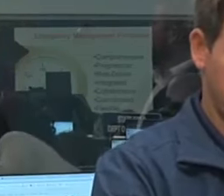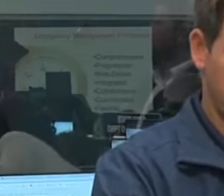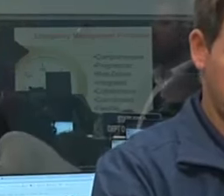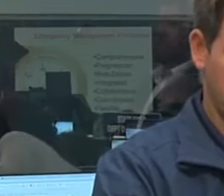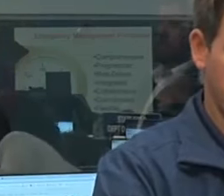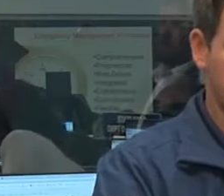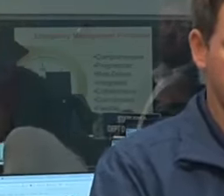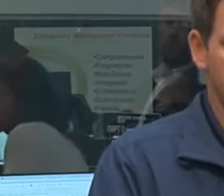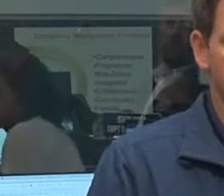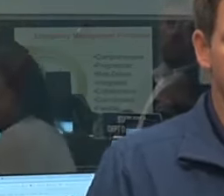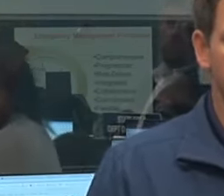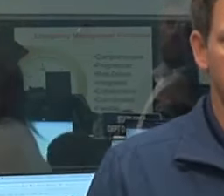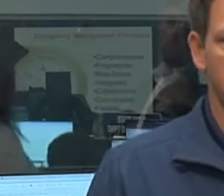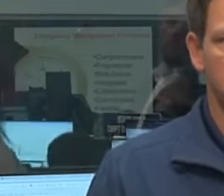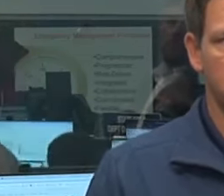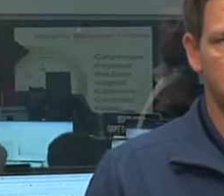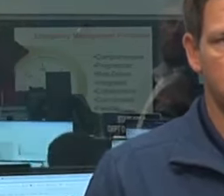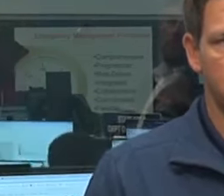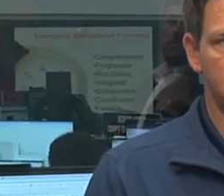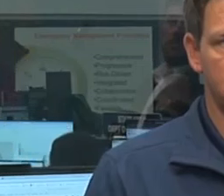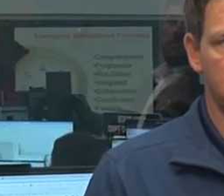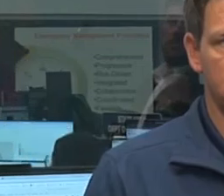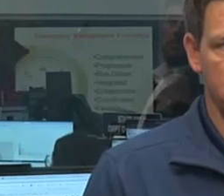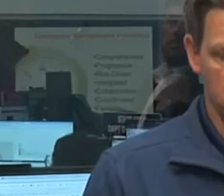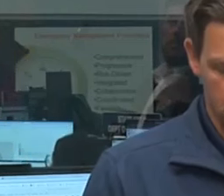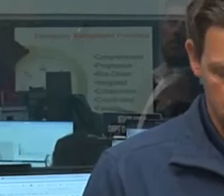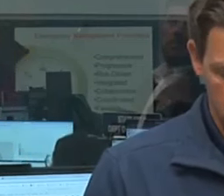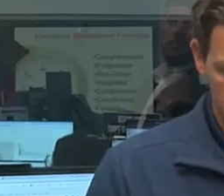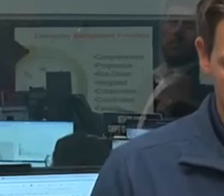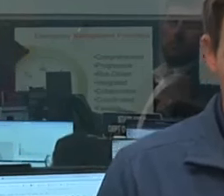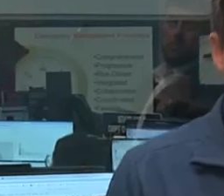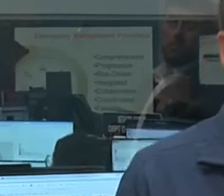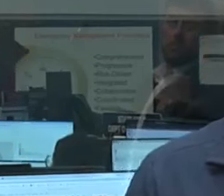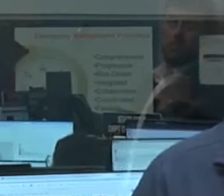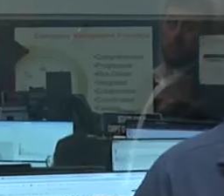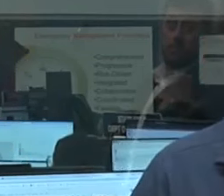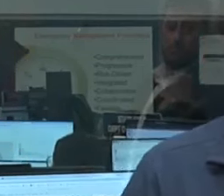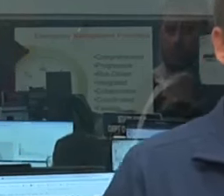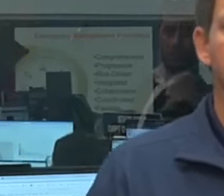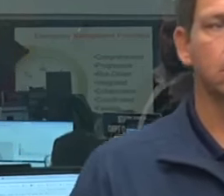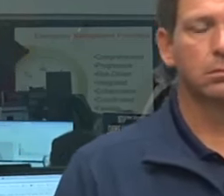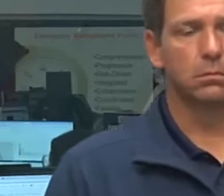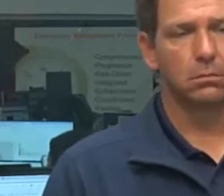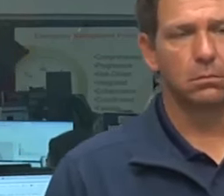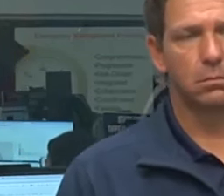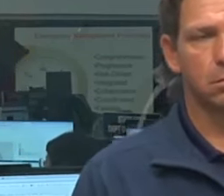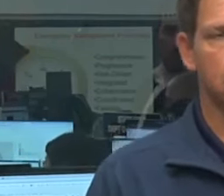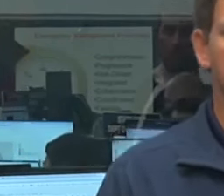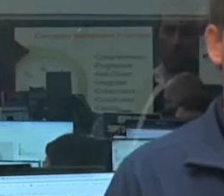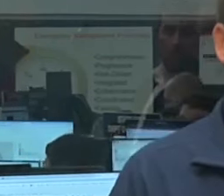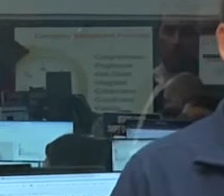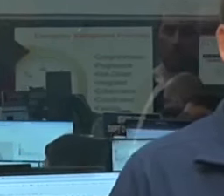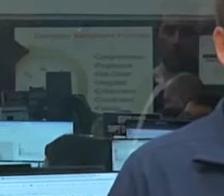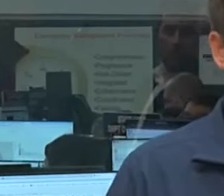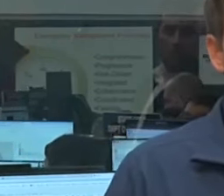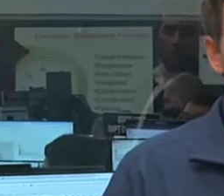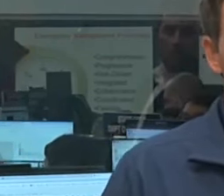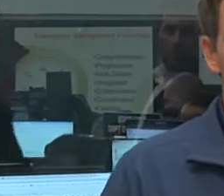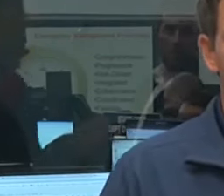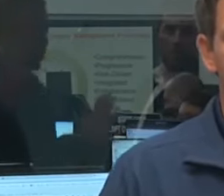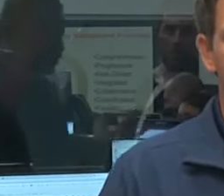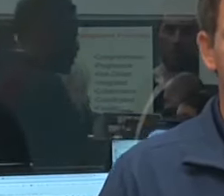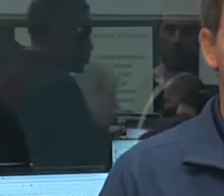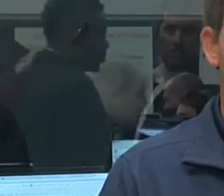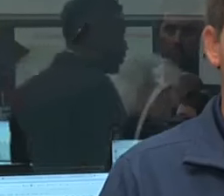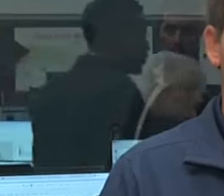This path focusing on similar to what Dahlia was last year, financially constrained counties. These people have gone through